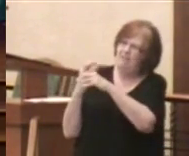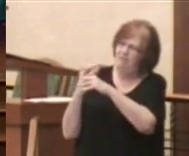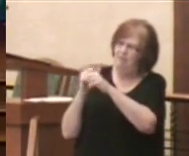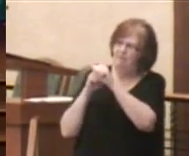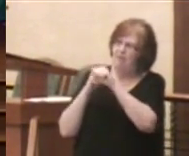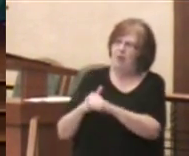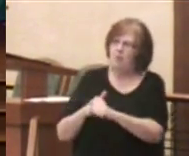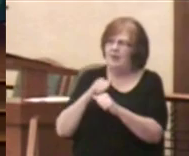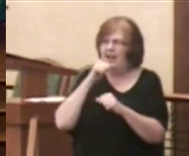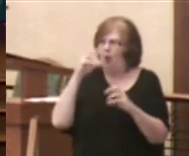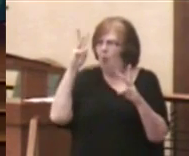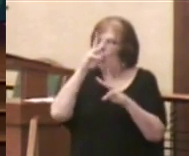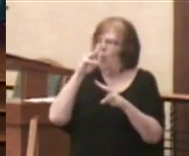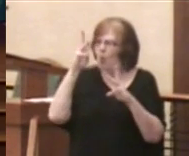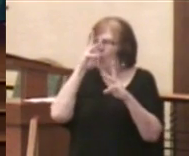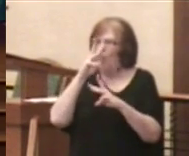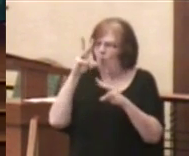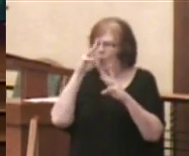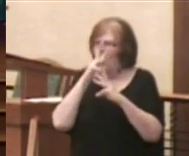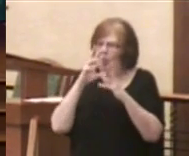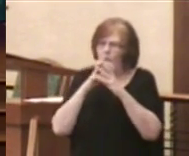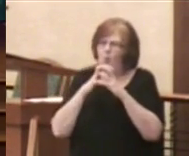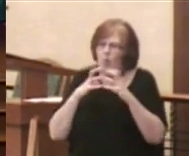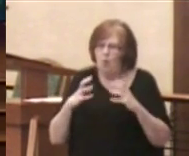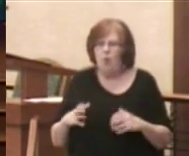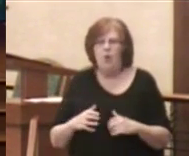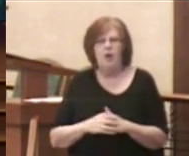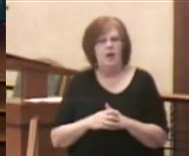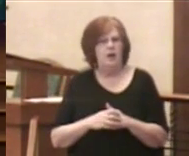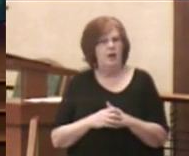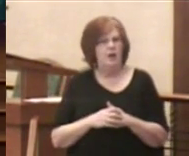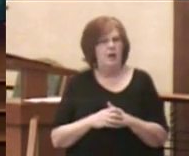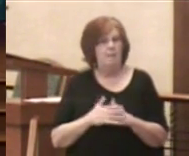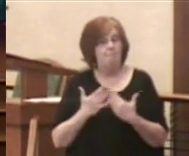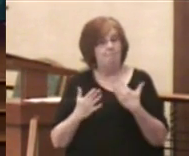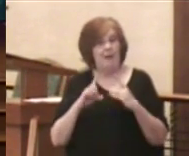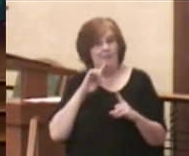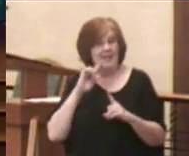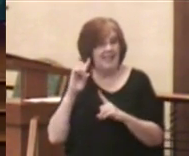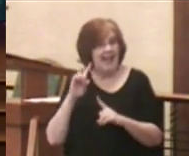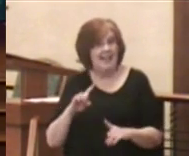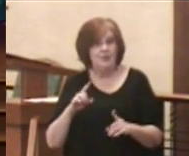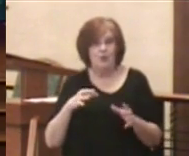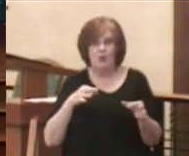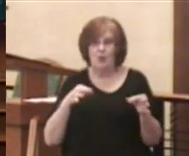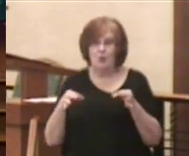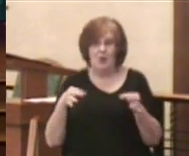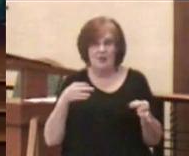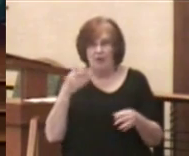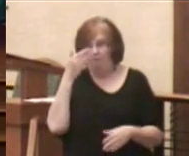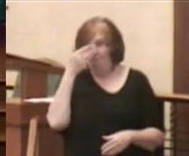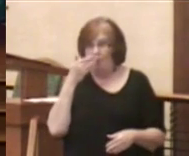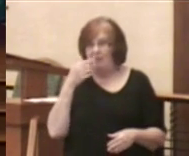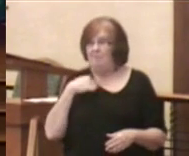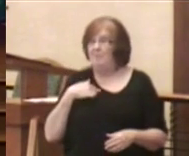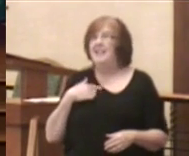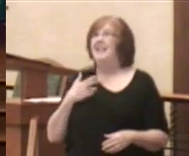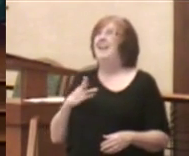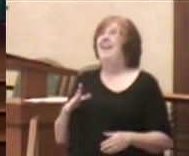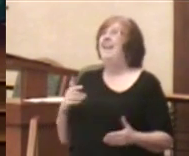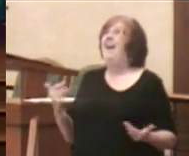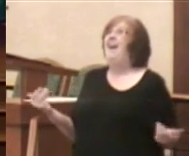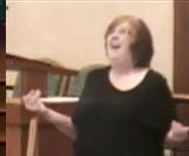wouldn't worry so much. Maybe the answers and the direction are right in front of me, God, and I just